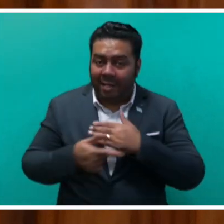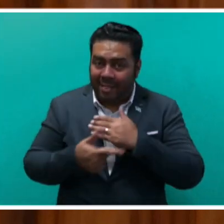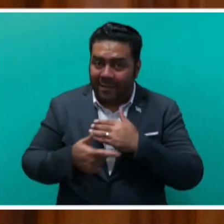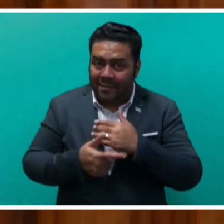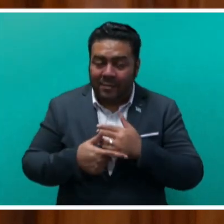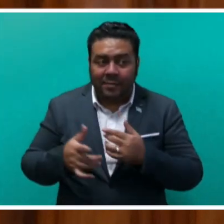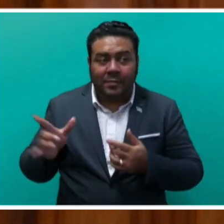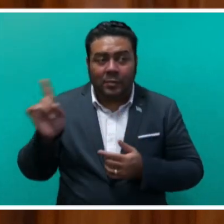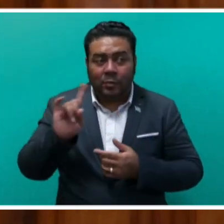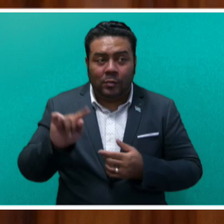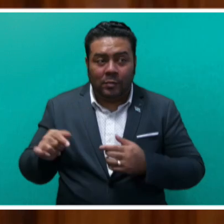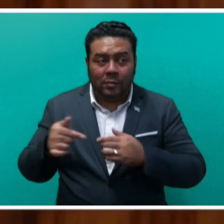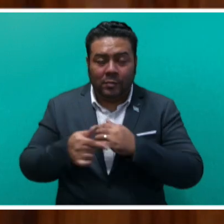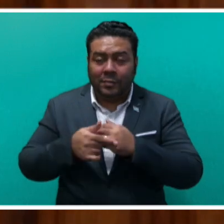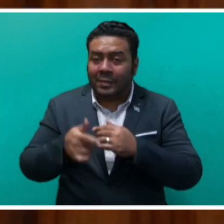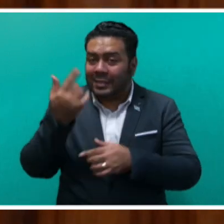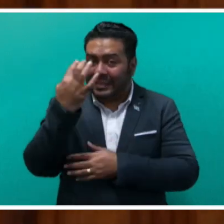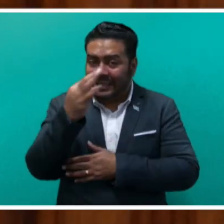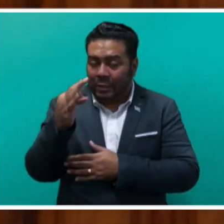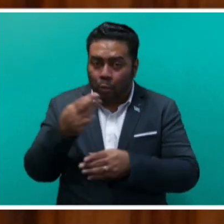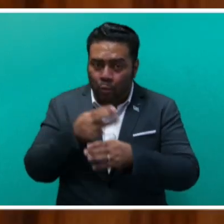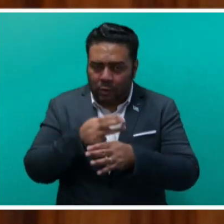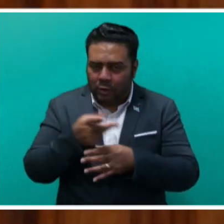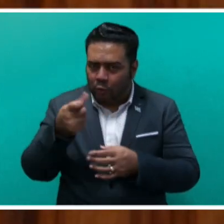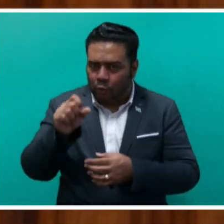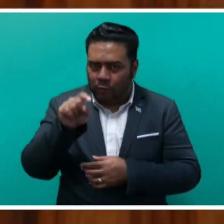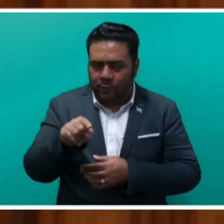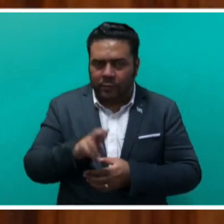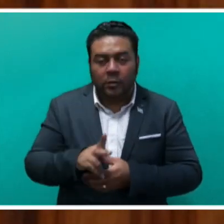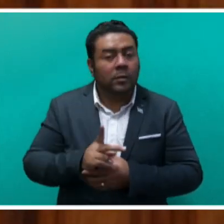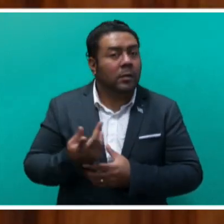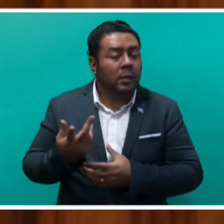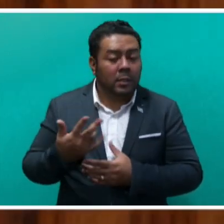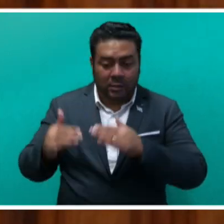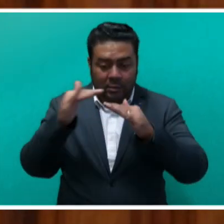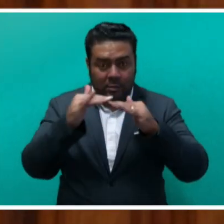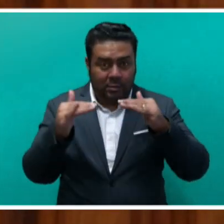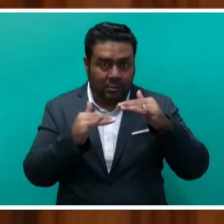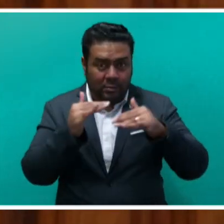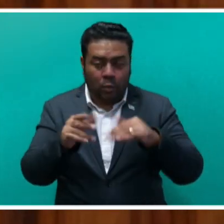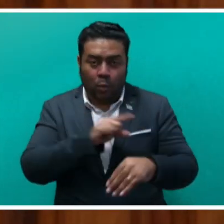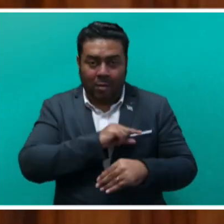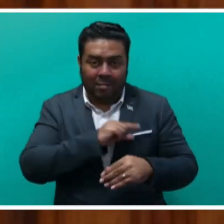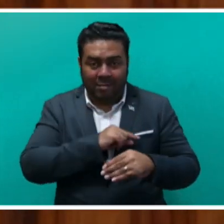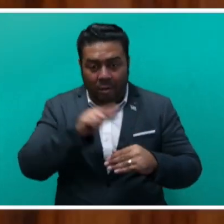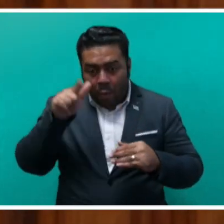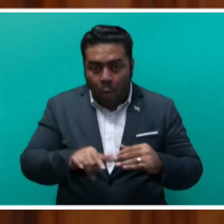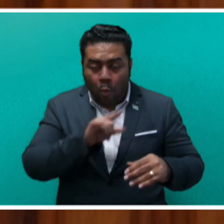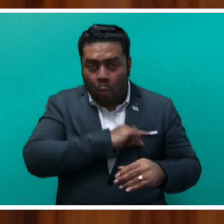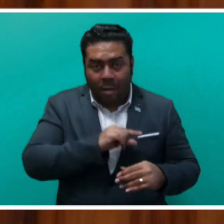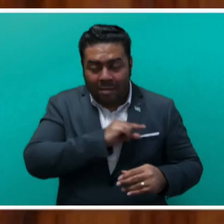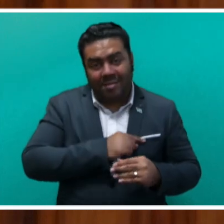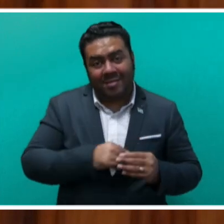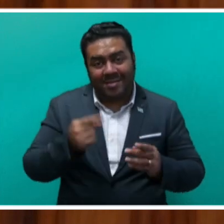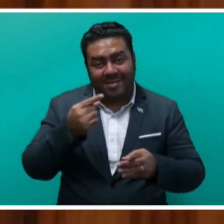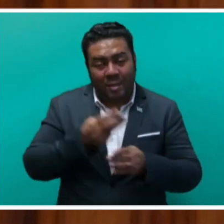and what hazard level the timber is suitable for. As this issue of substandard timbers continues to be a challenge, especially